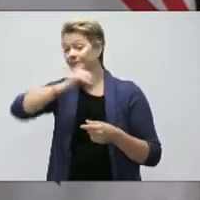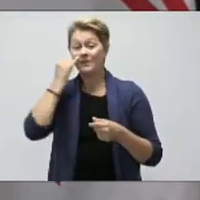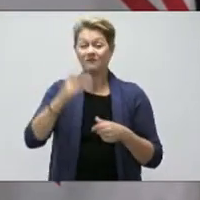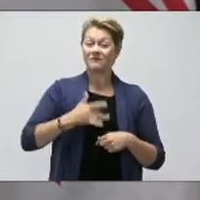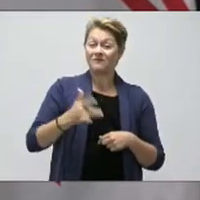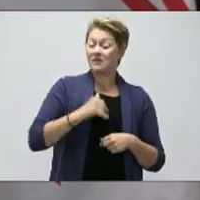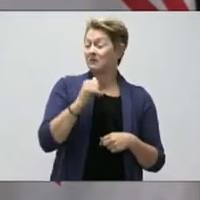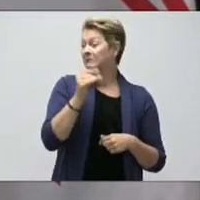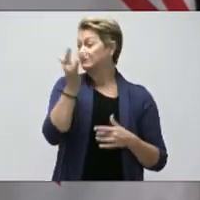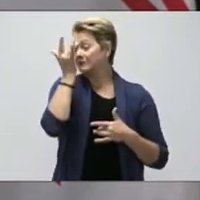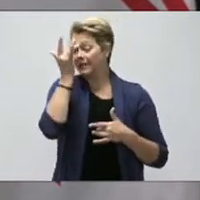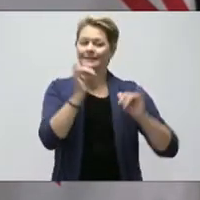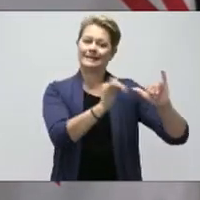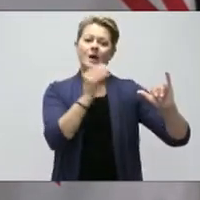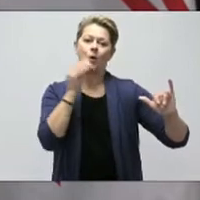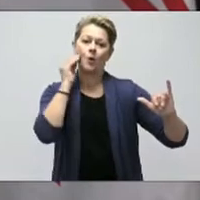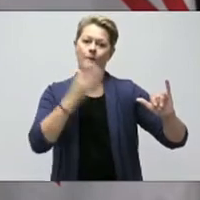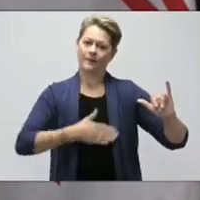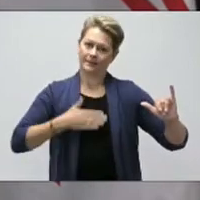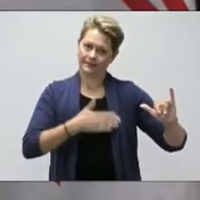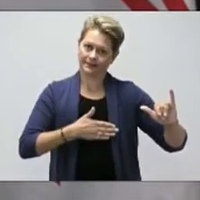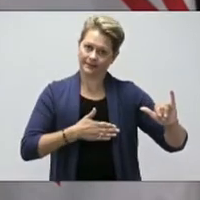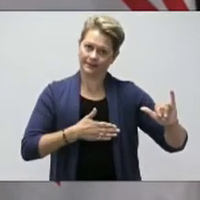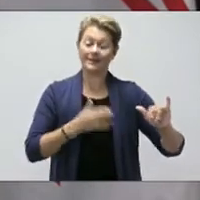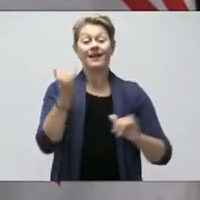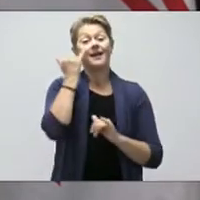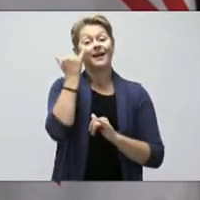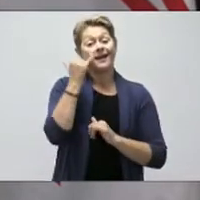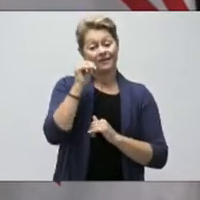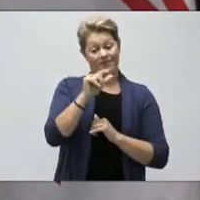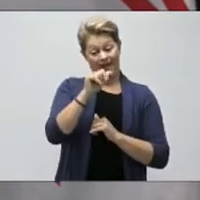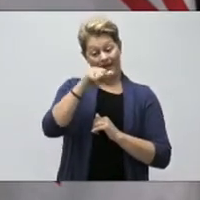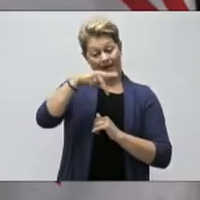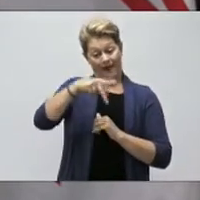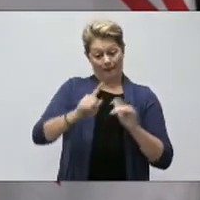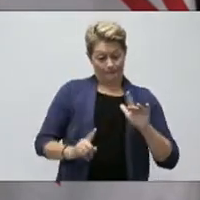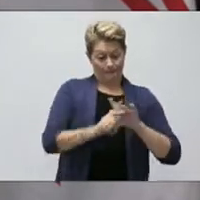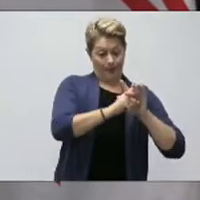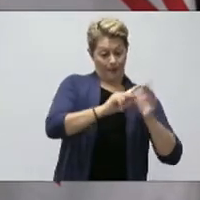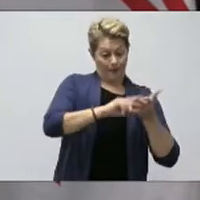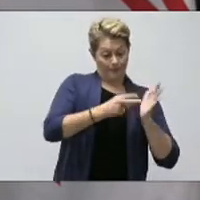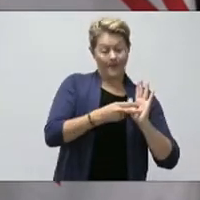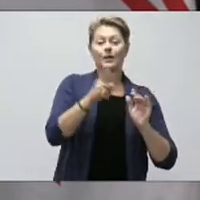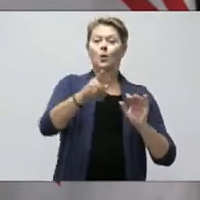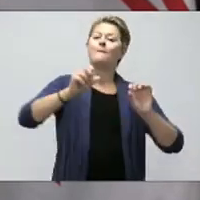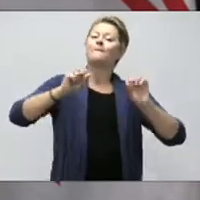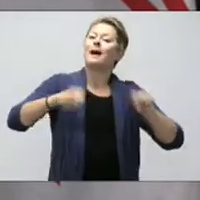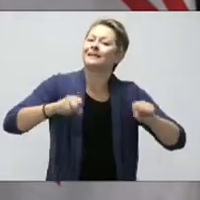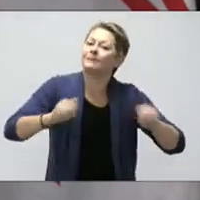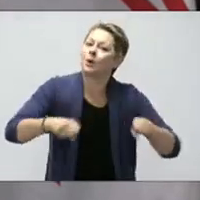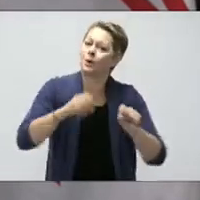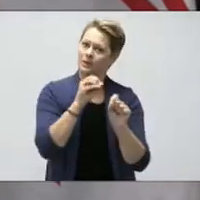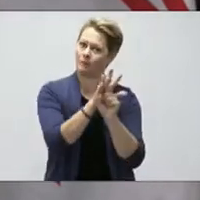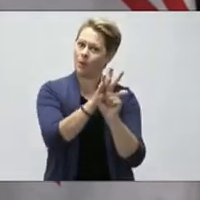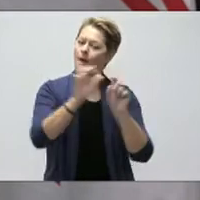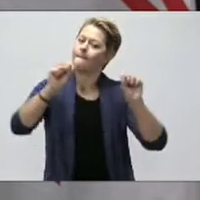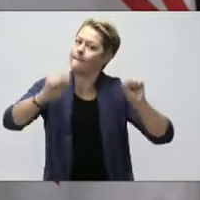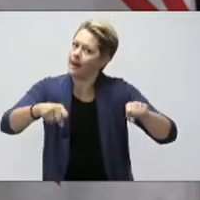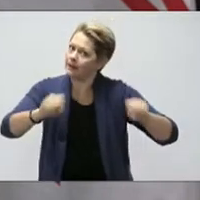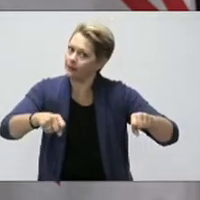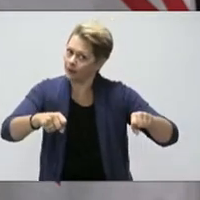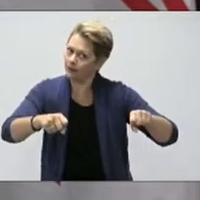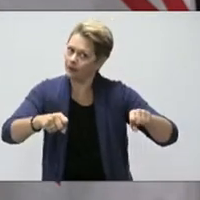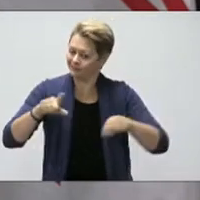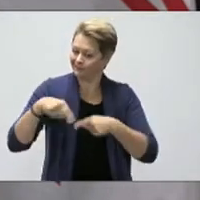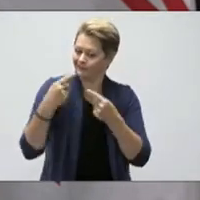feel unwell. If you do get a notification from this app, it means that you have had a possible exposure to COVID-19 in the past